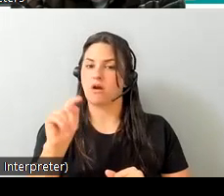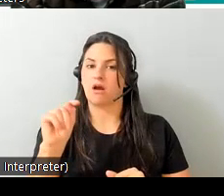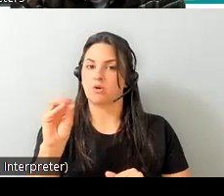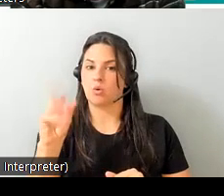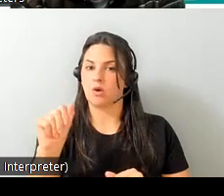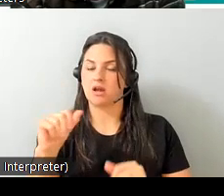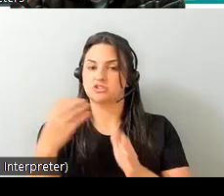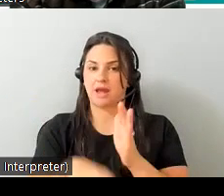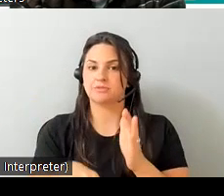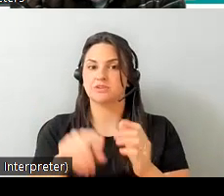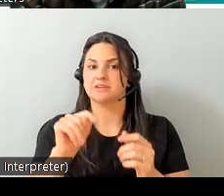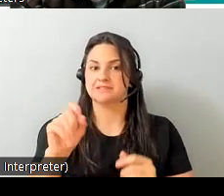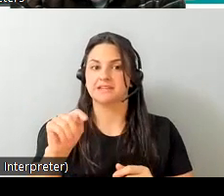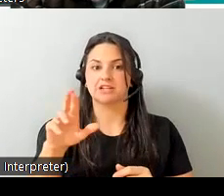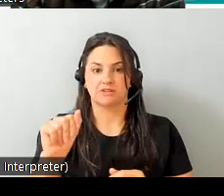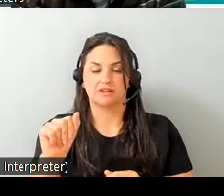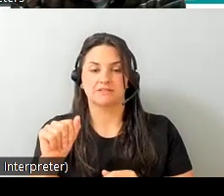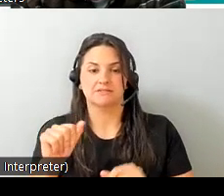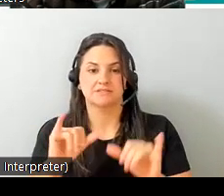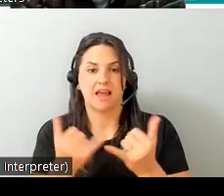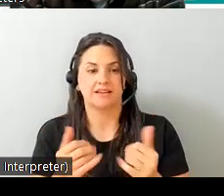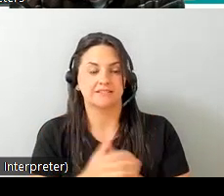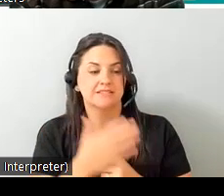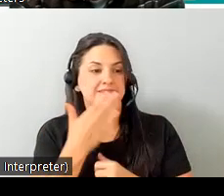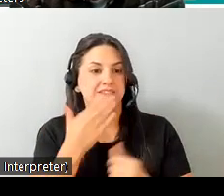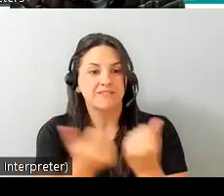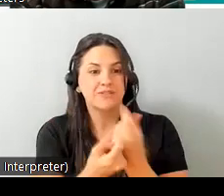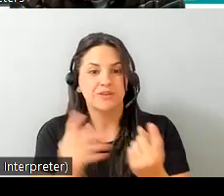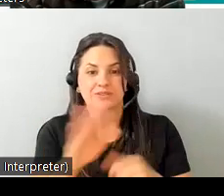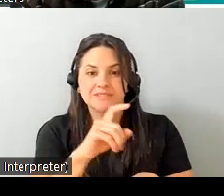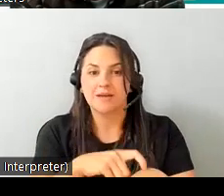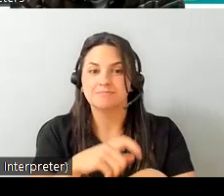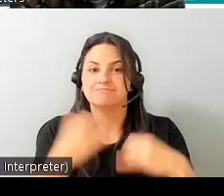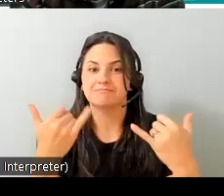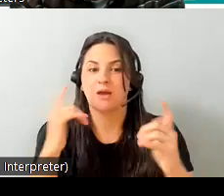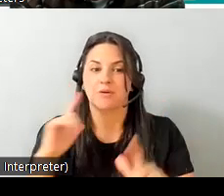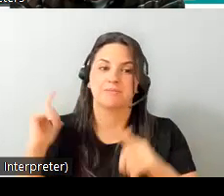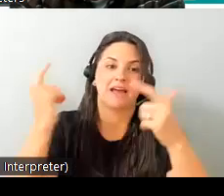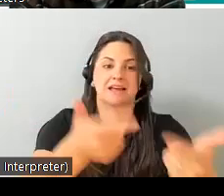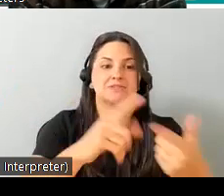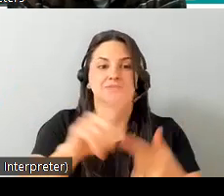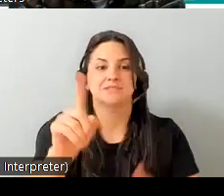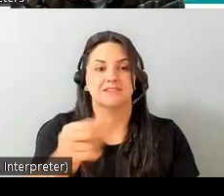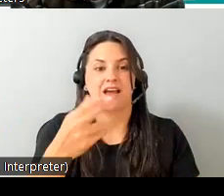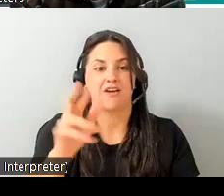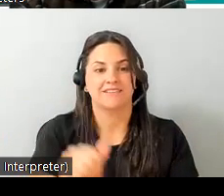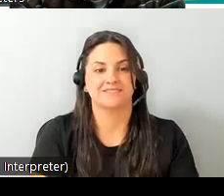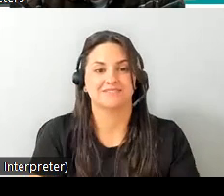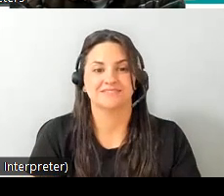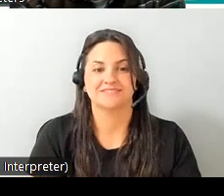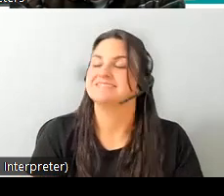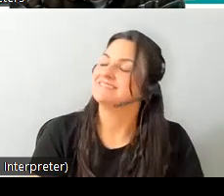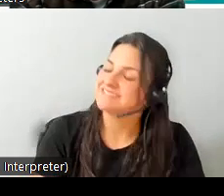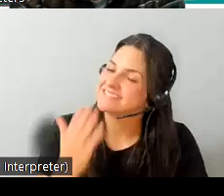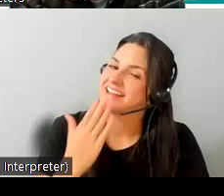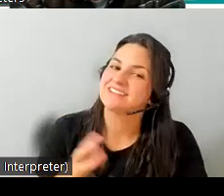the tetra society like to thank everyone for your time today and with that i'm going to pass things back to zara yeah thanks